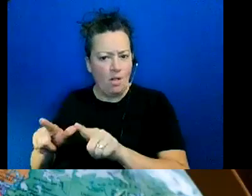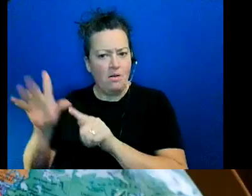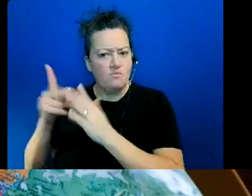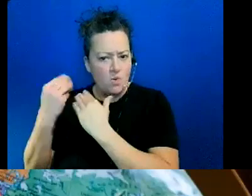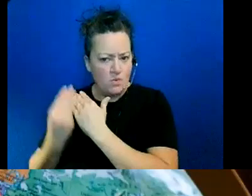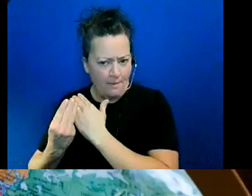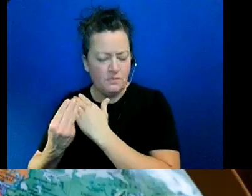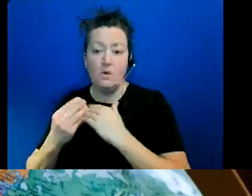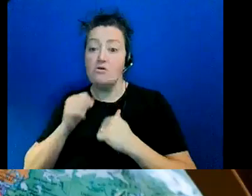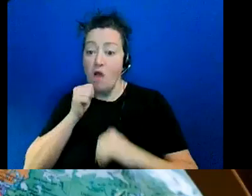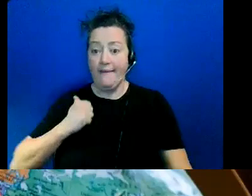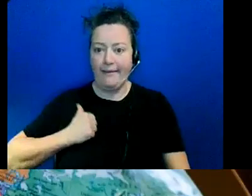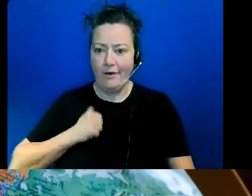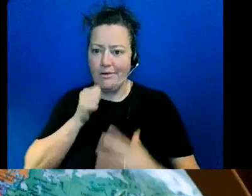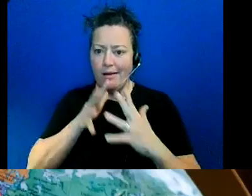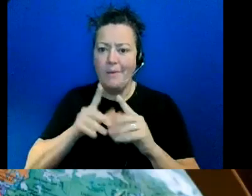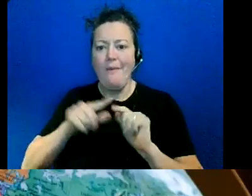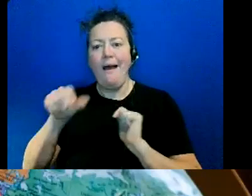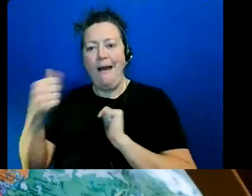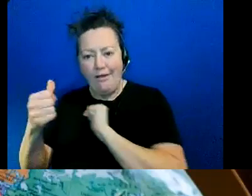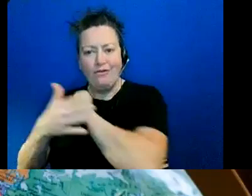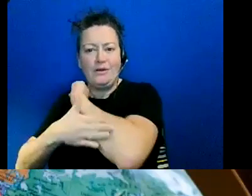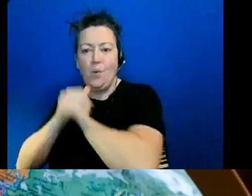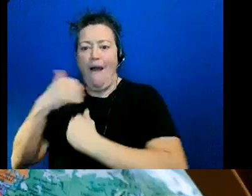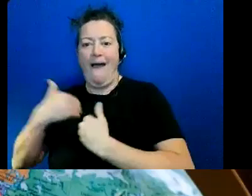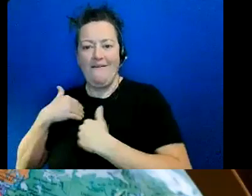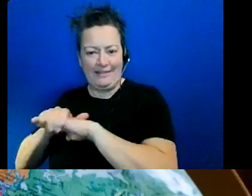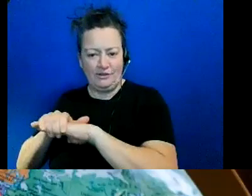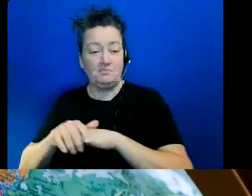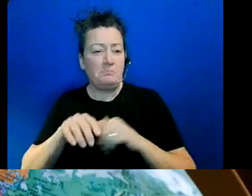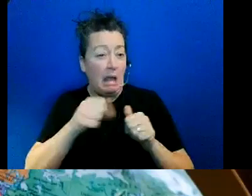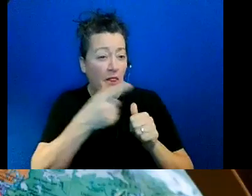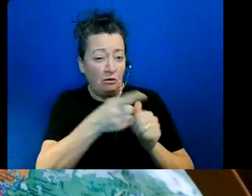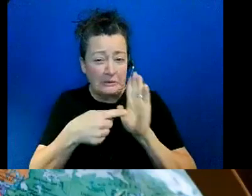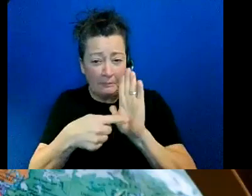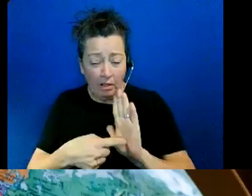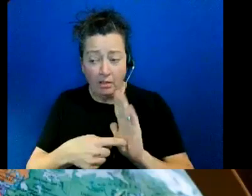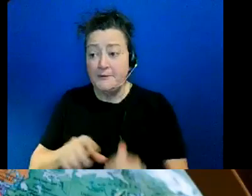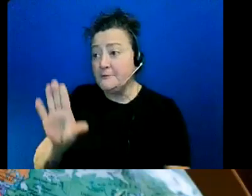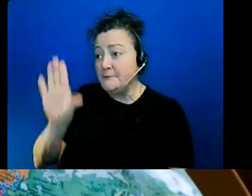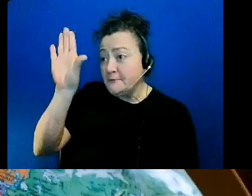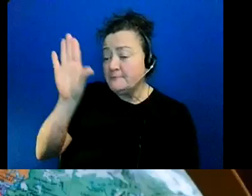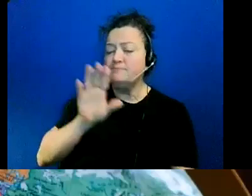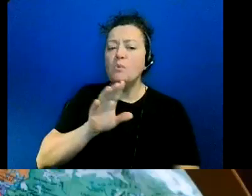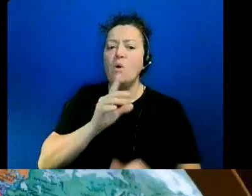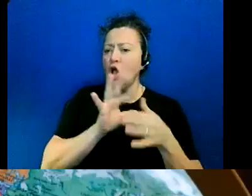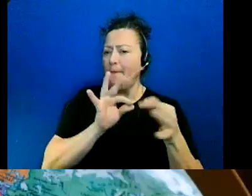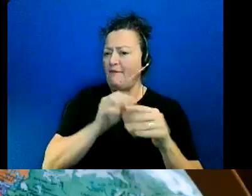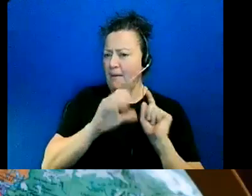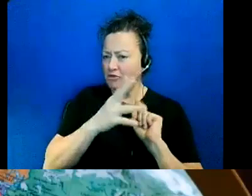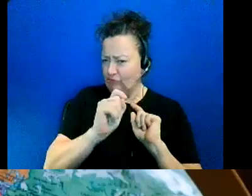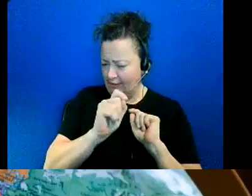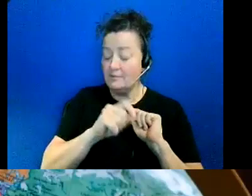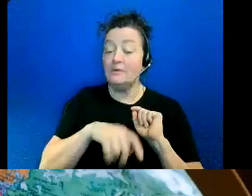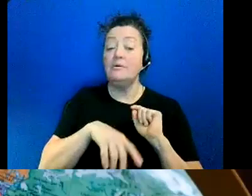so i don't really i don't know if dali or denise can help me yes there's a comment on the chat monica said that her husband